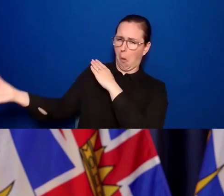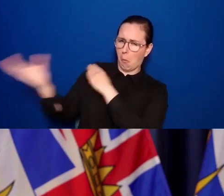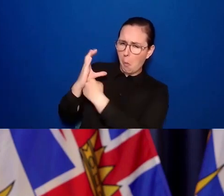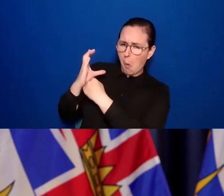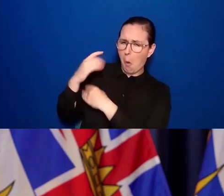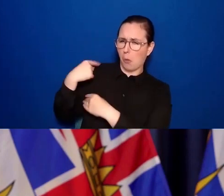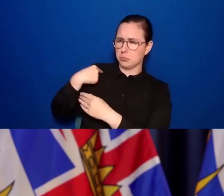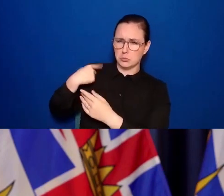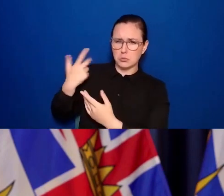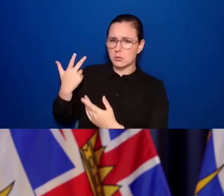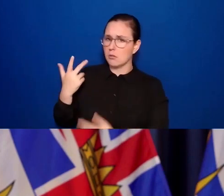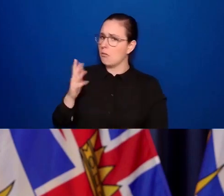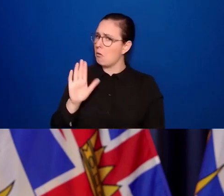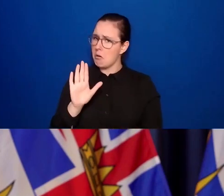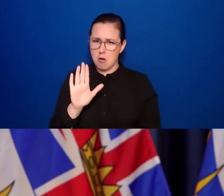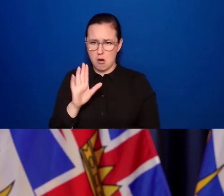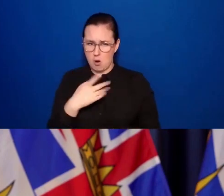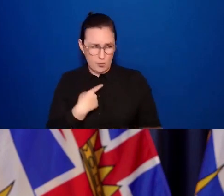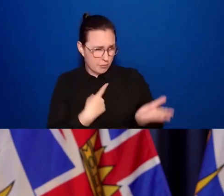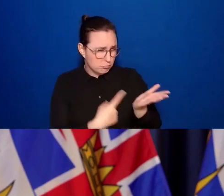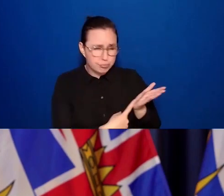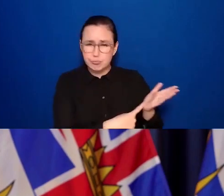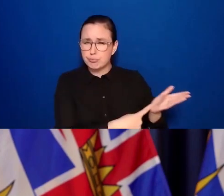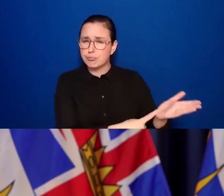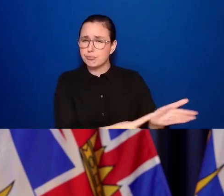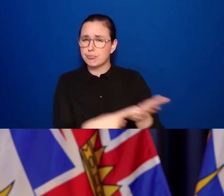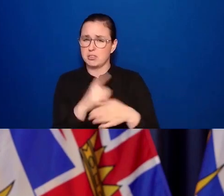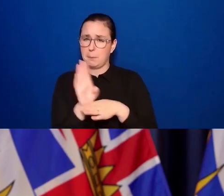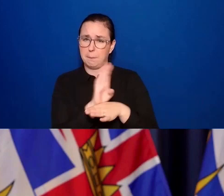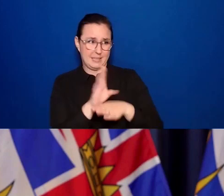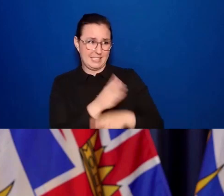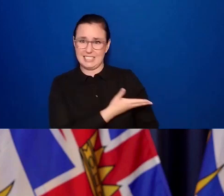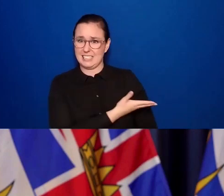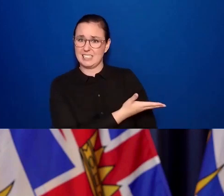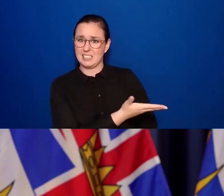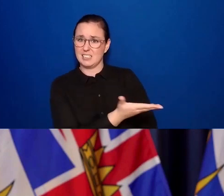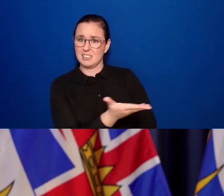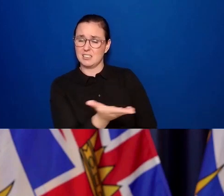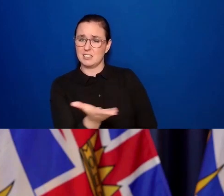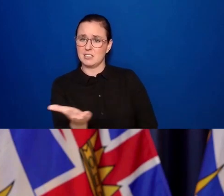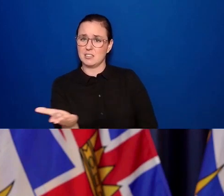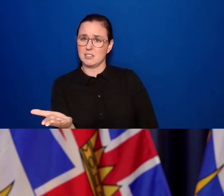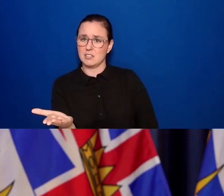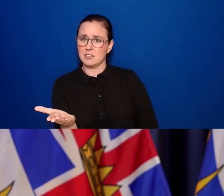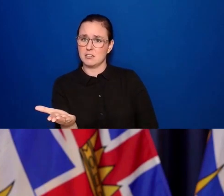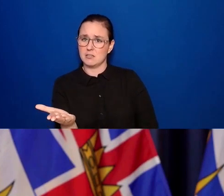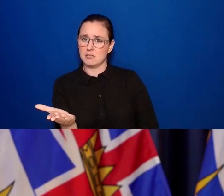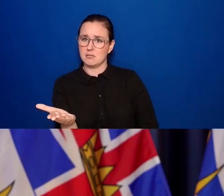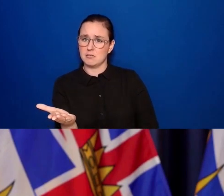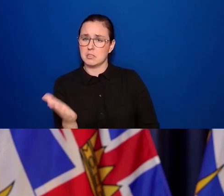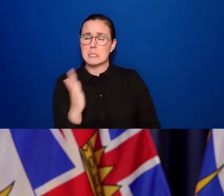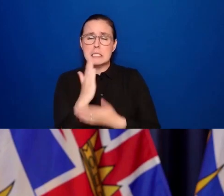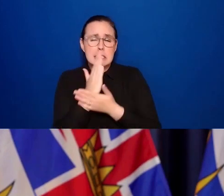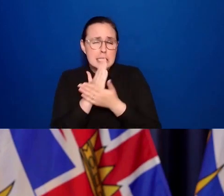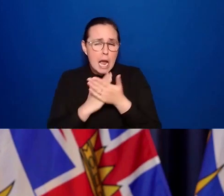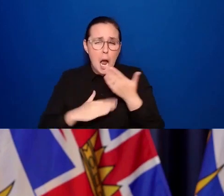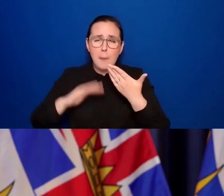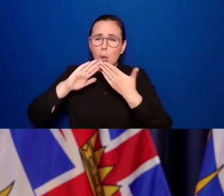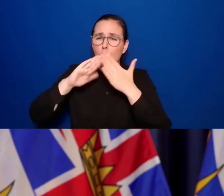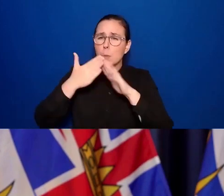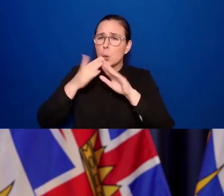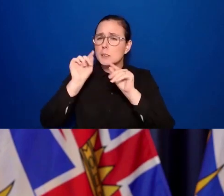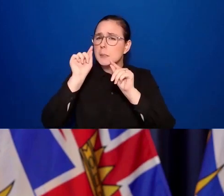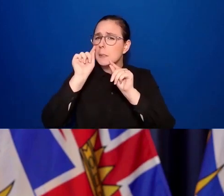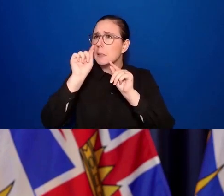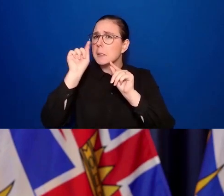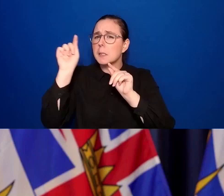the province, as is the immunization rate. And we want to speak to those communities who have got low immunization rates, that the best way